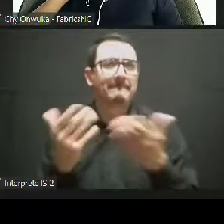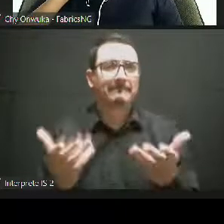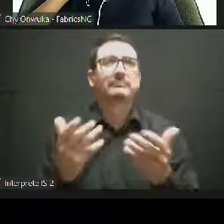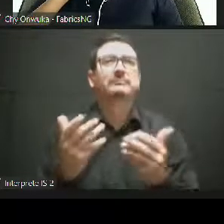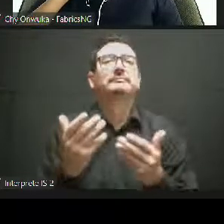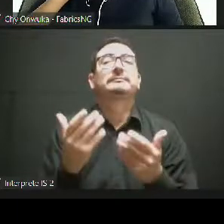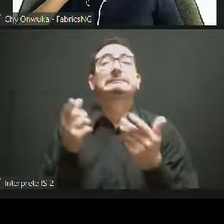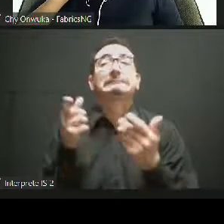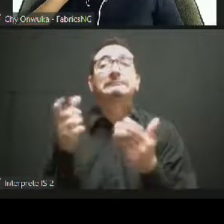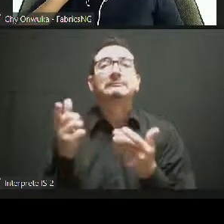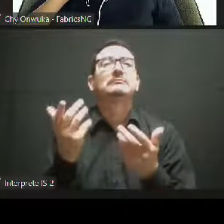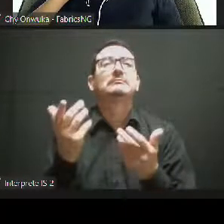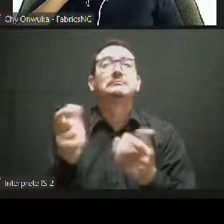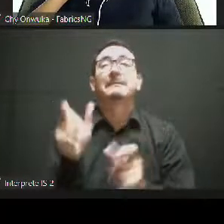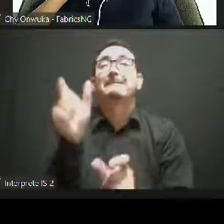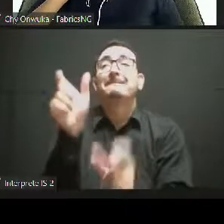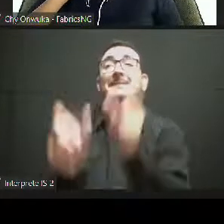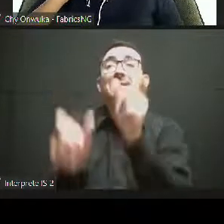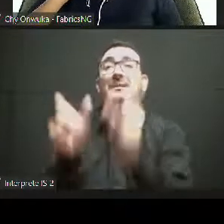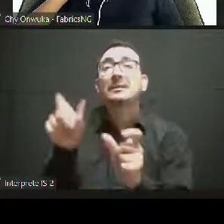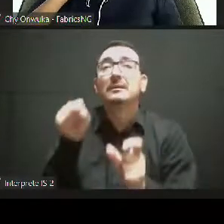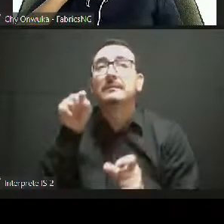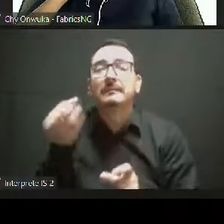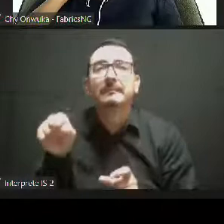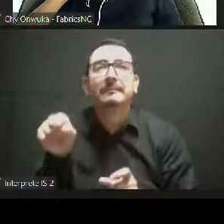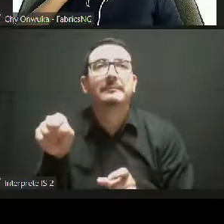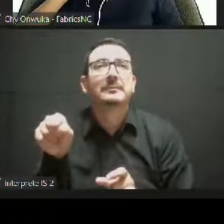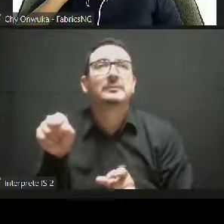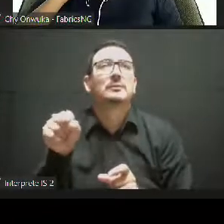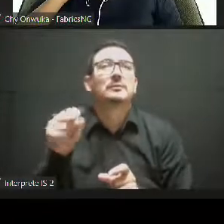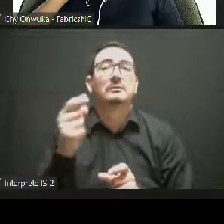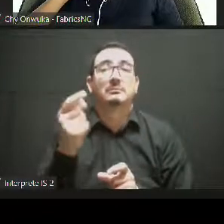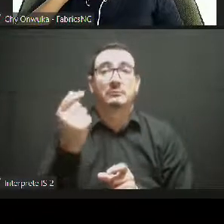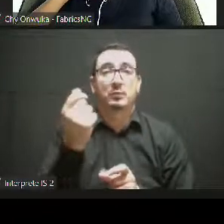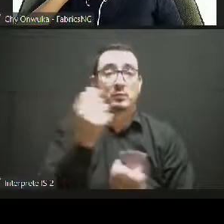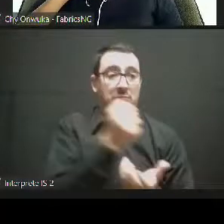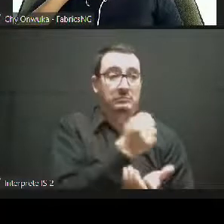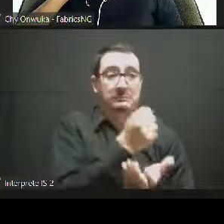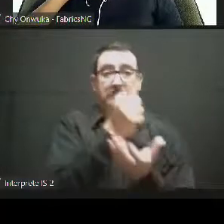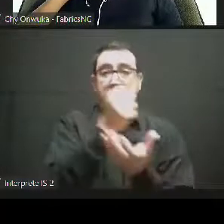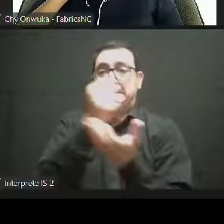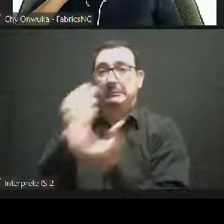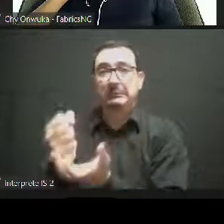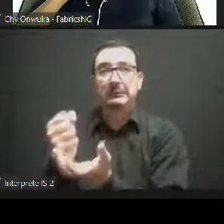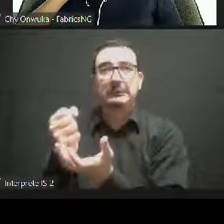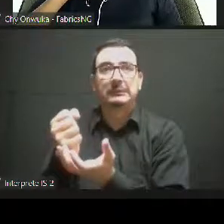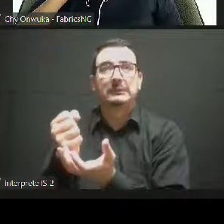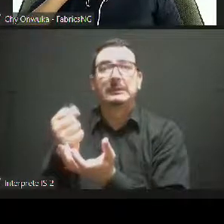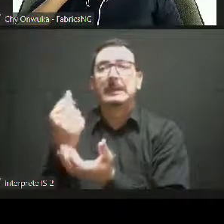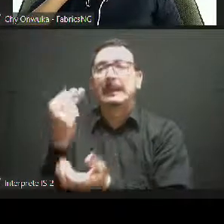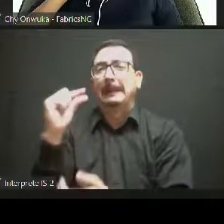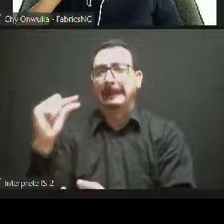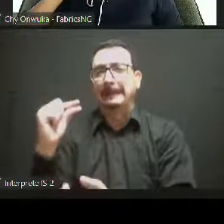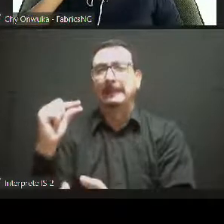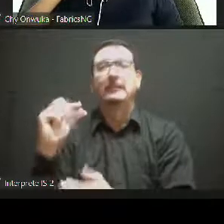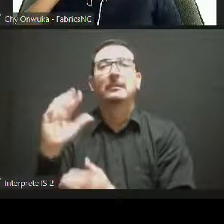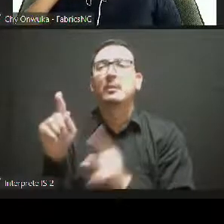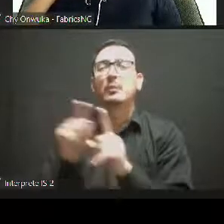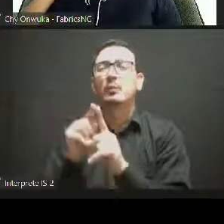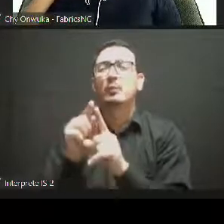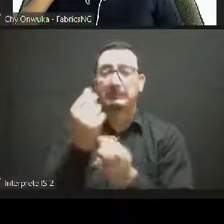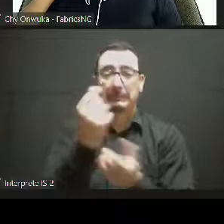a side hustle. And there are countless, even thousands and hundreds of thousands across cities,